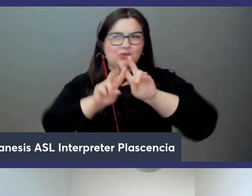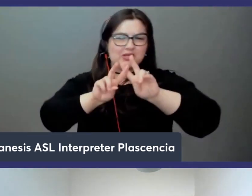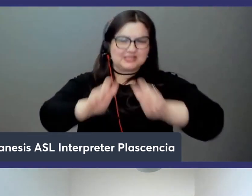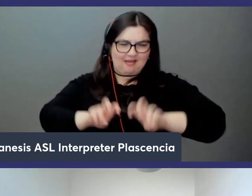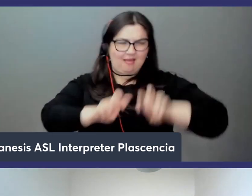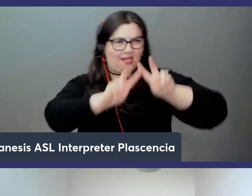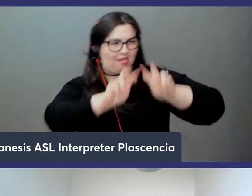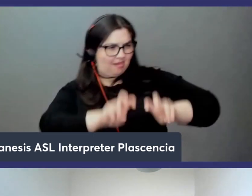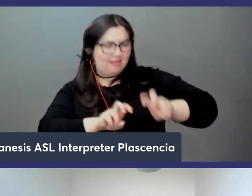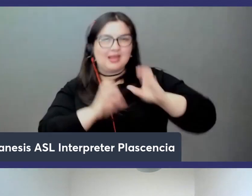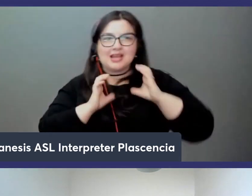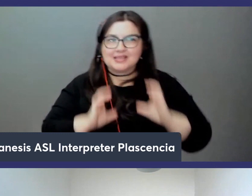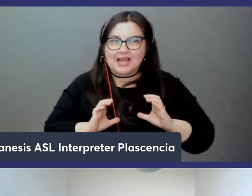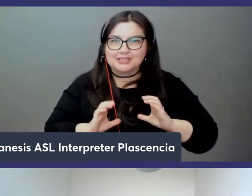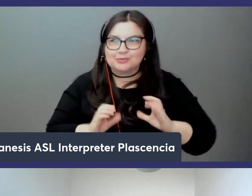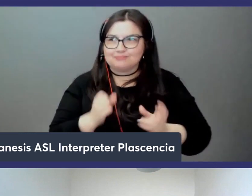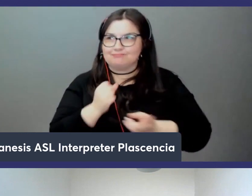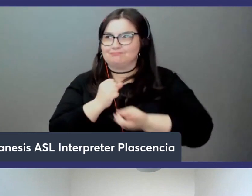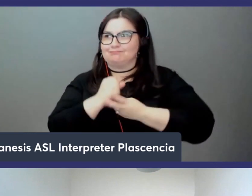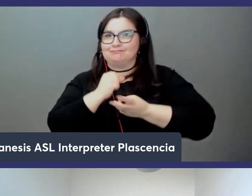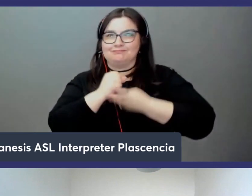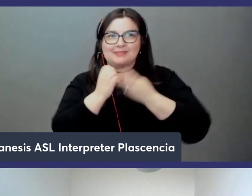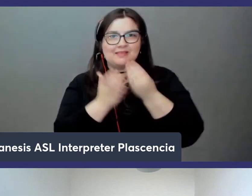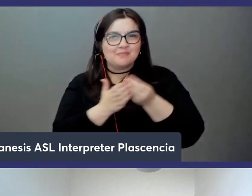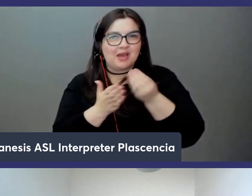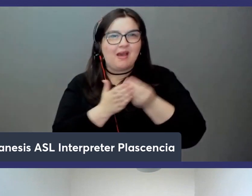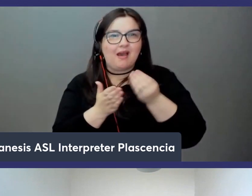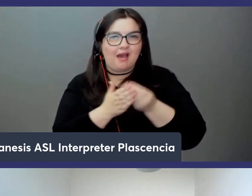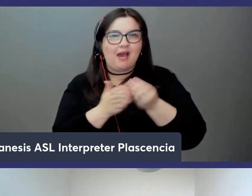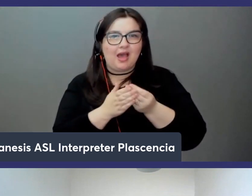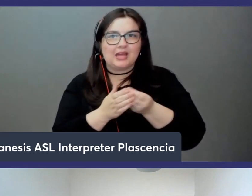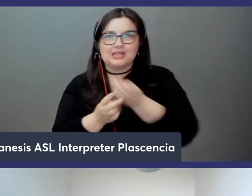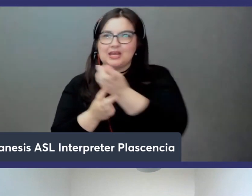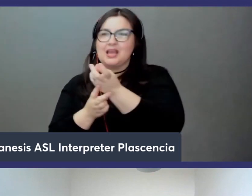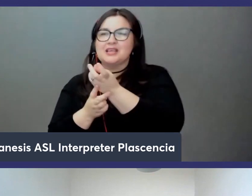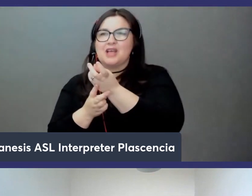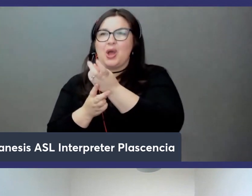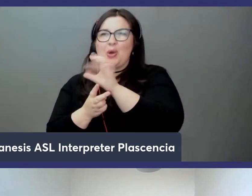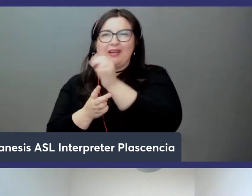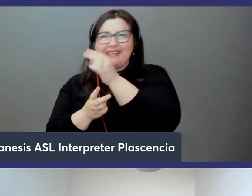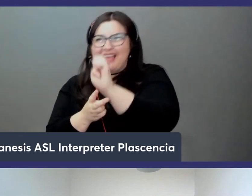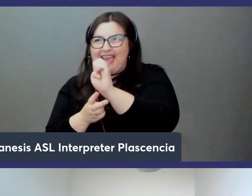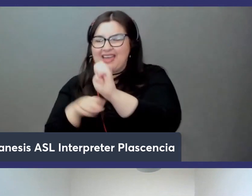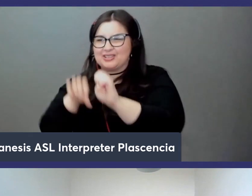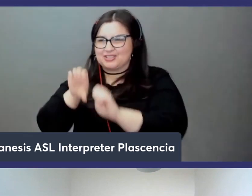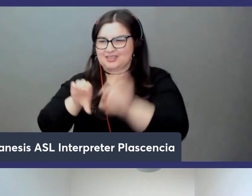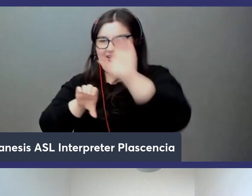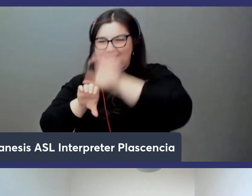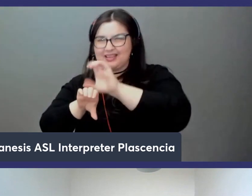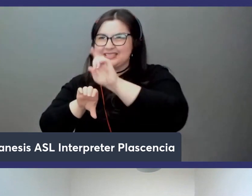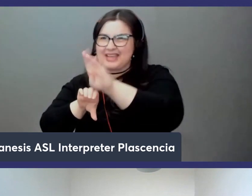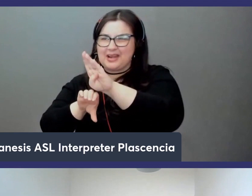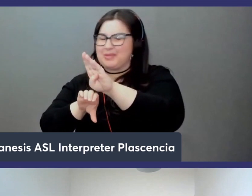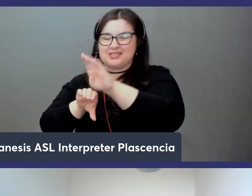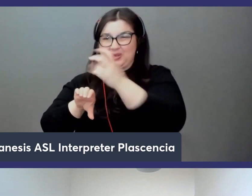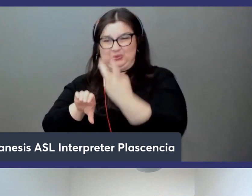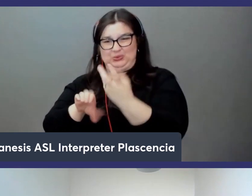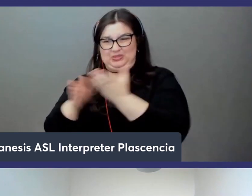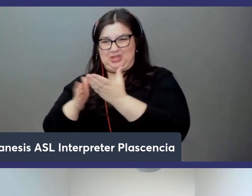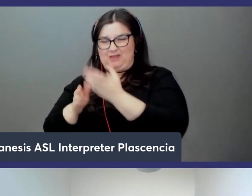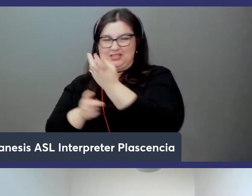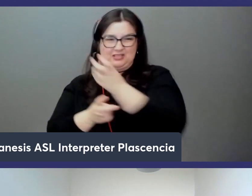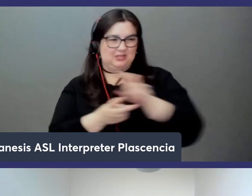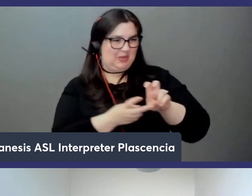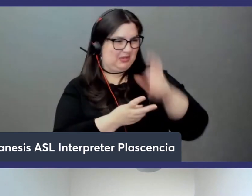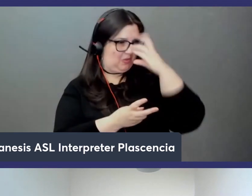customers actually end up saving costs by switching from a cache and database to memory db because now you're just paying for a single database and you don't have to pay for two